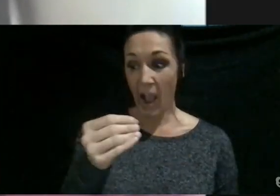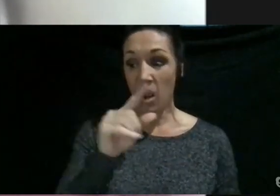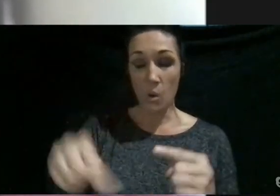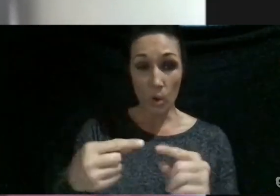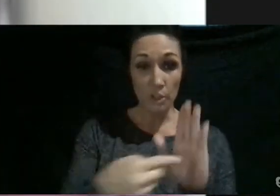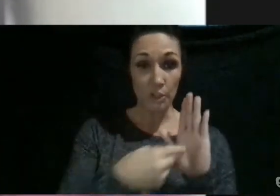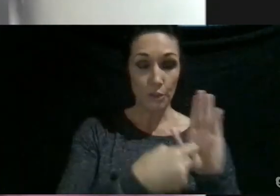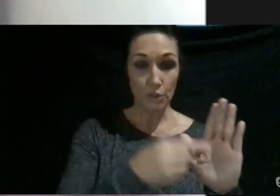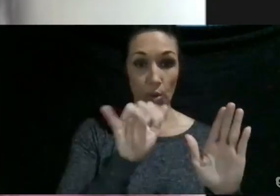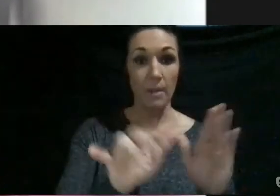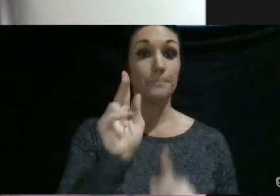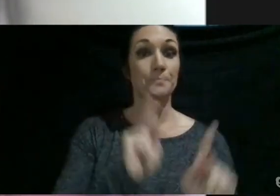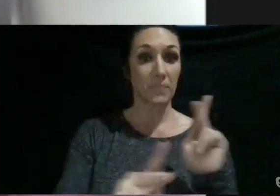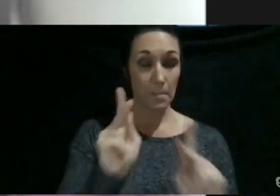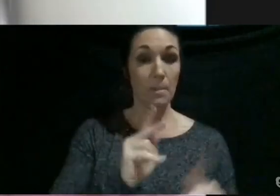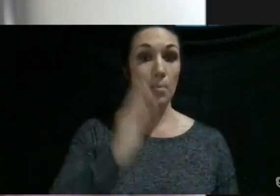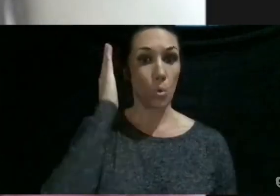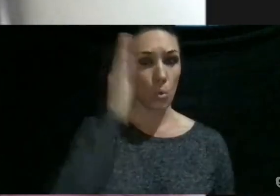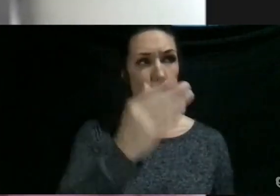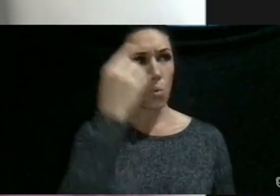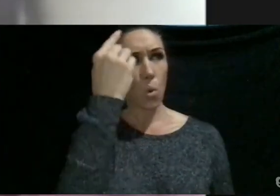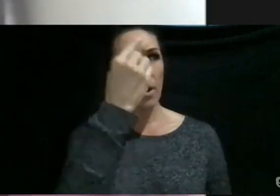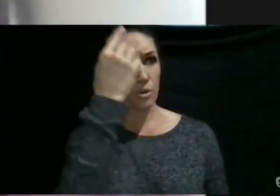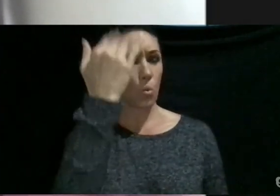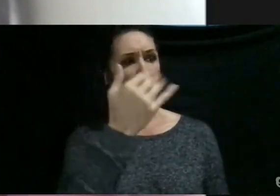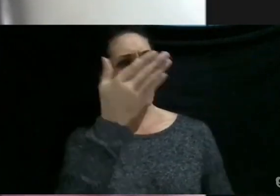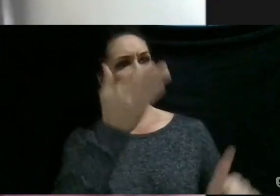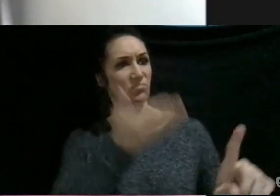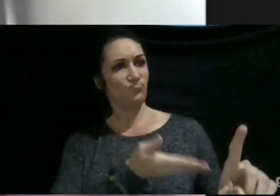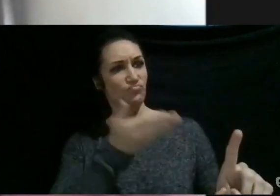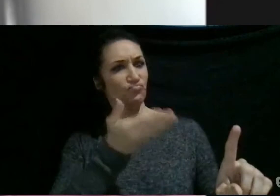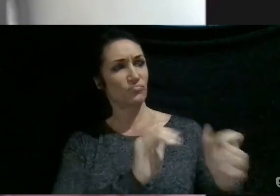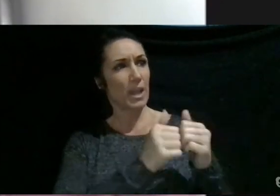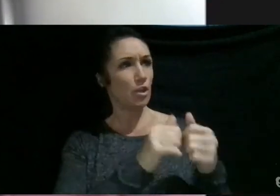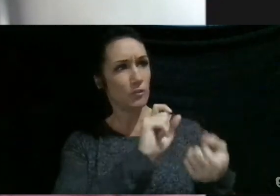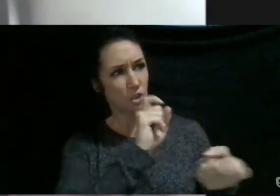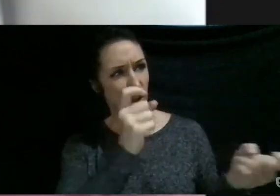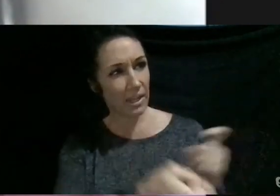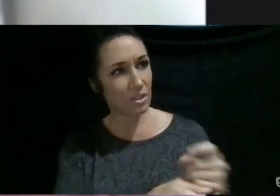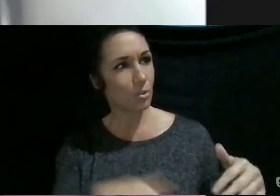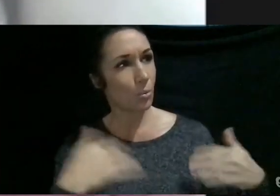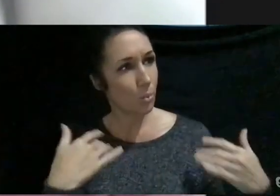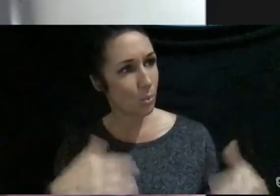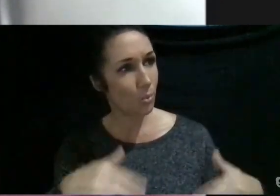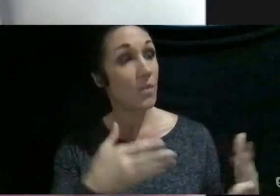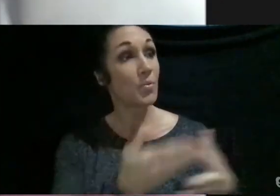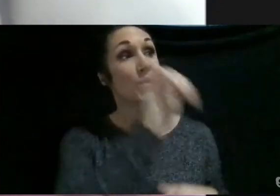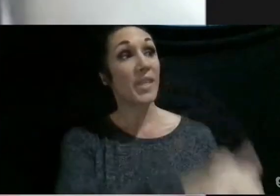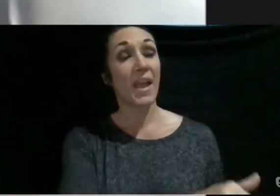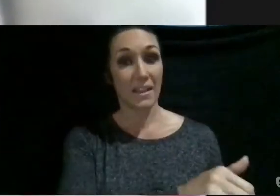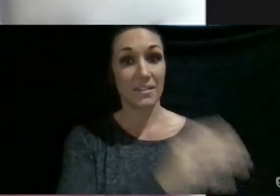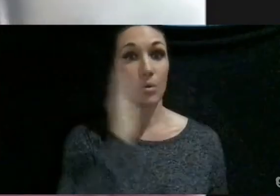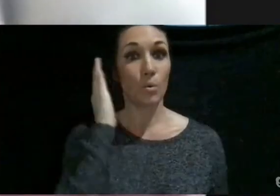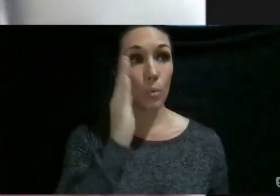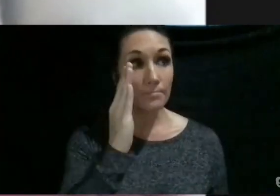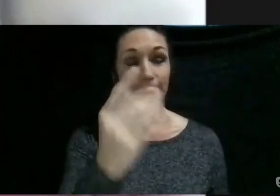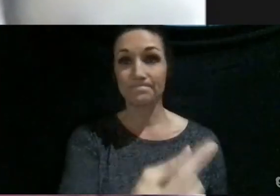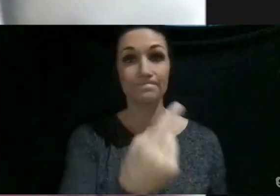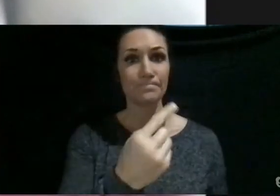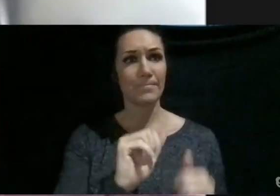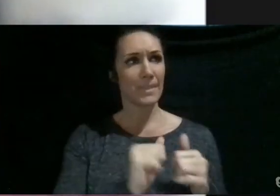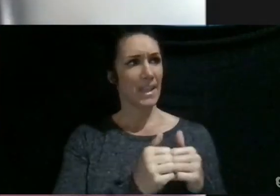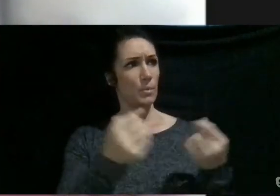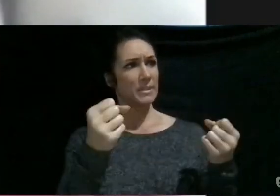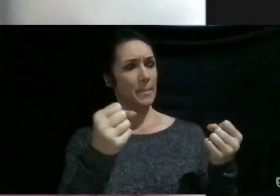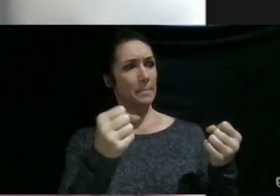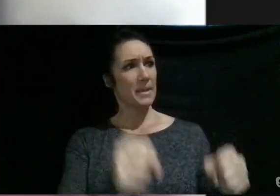show that people are going to wonder why you act like that, how you change so much and do that. They're going to come up to you and ask how is that